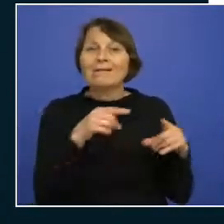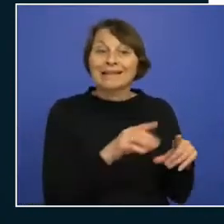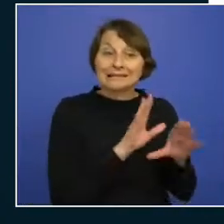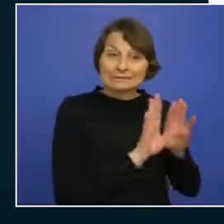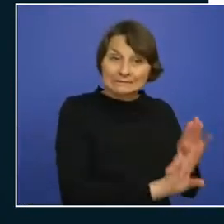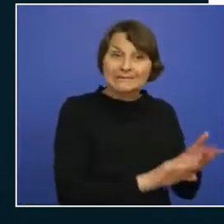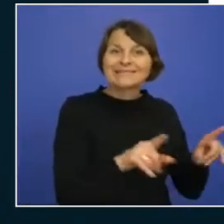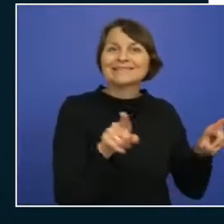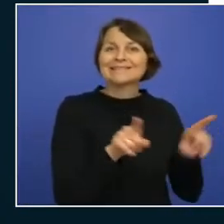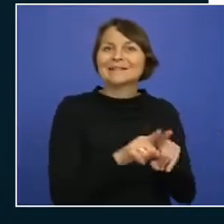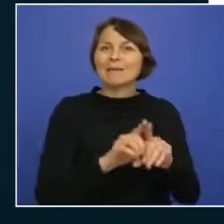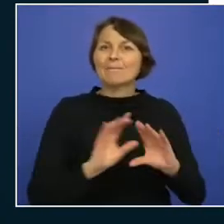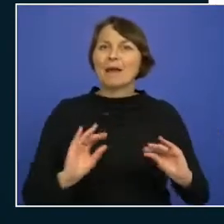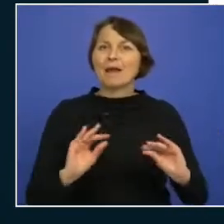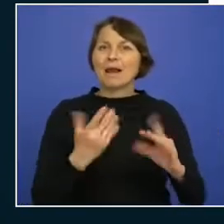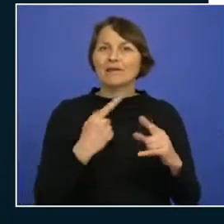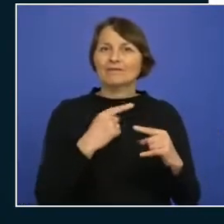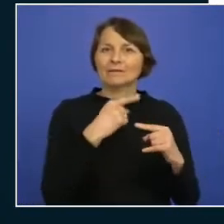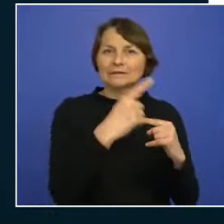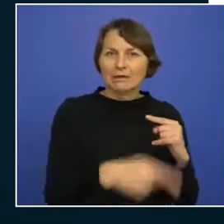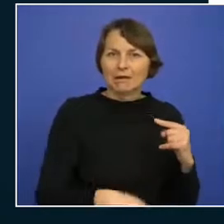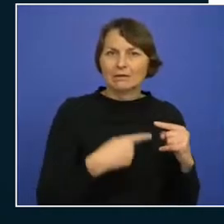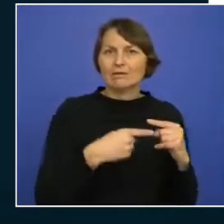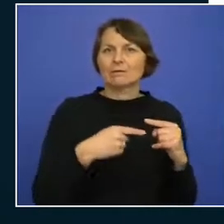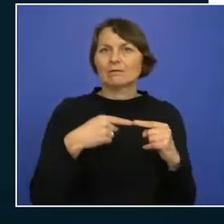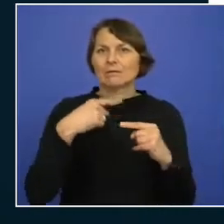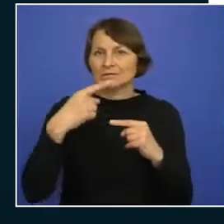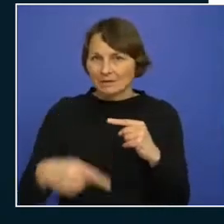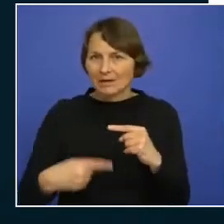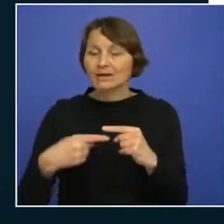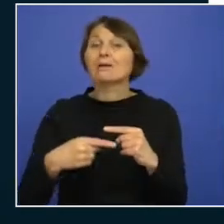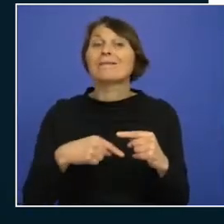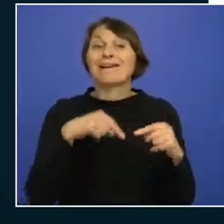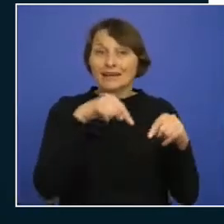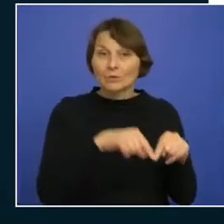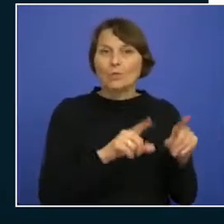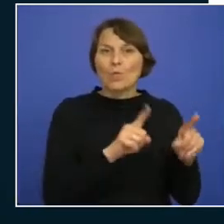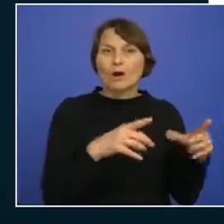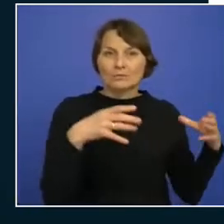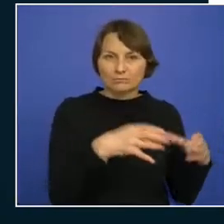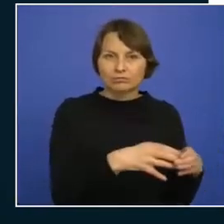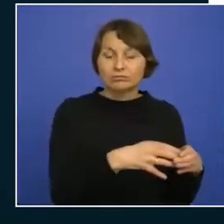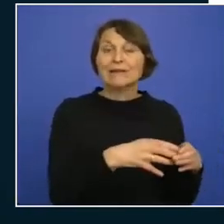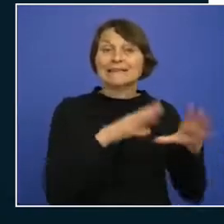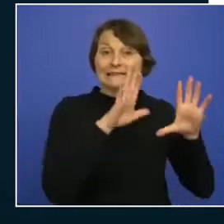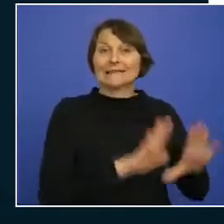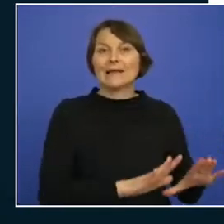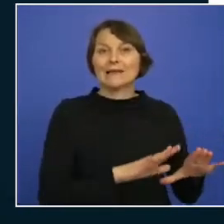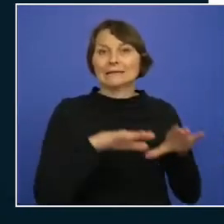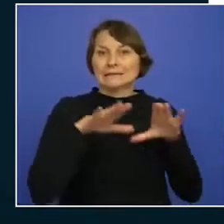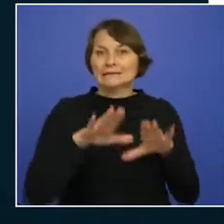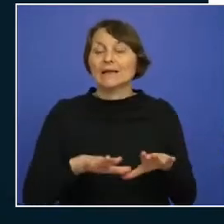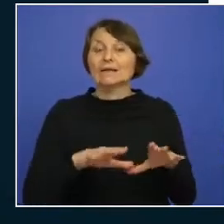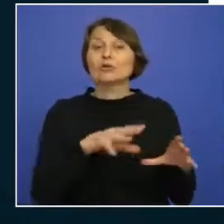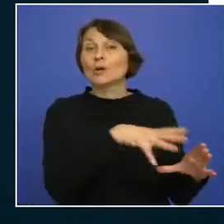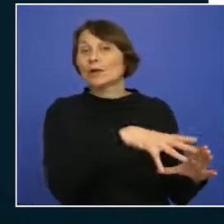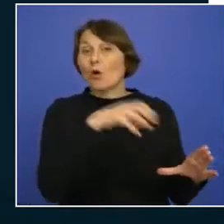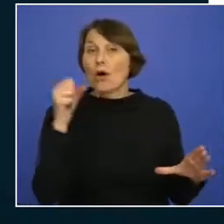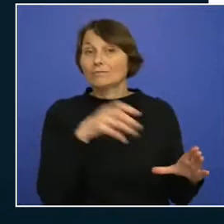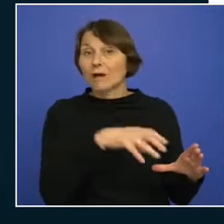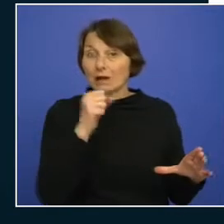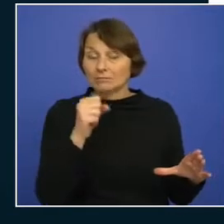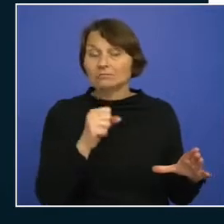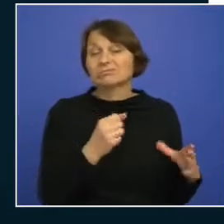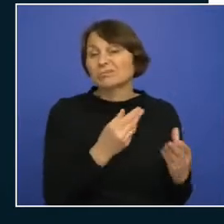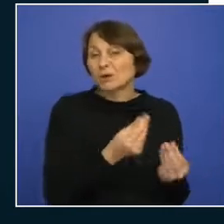exist in one resource group at a time so you can move add or remove resources at any time some resources are